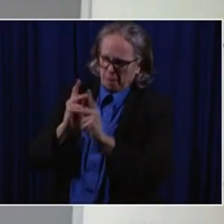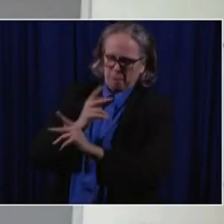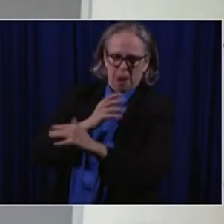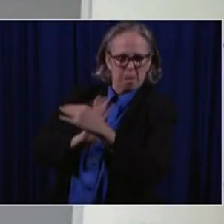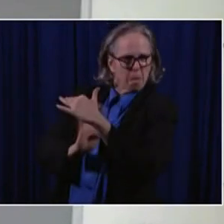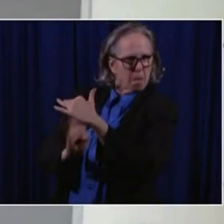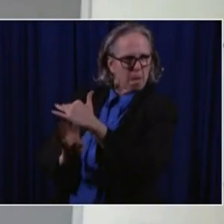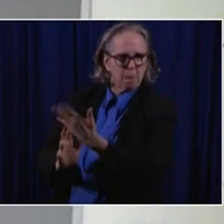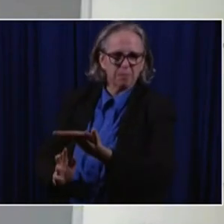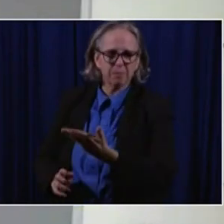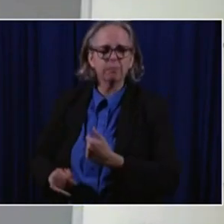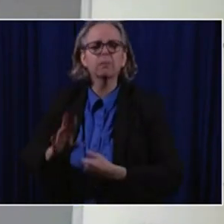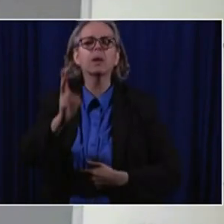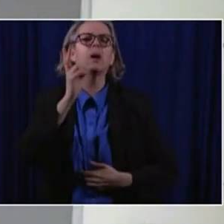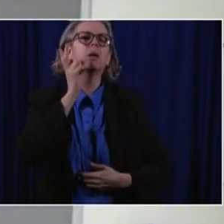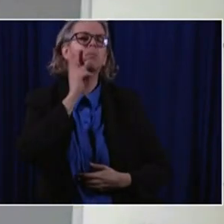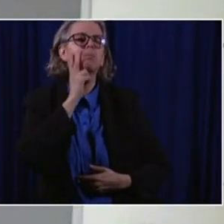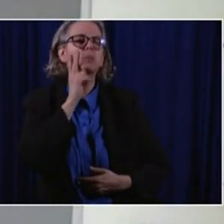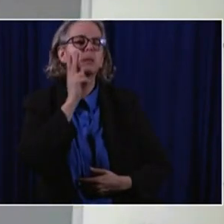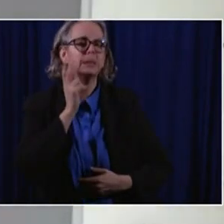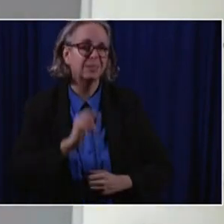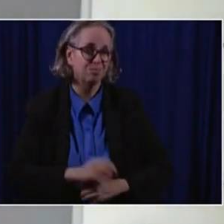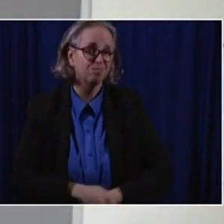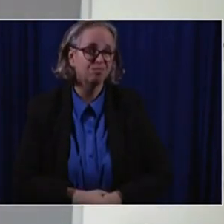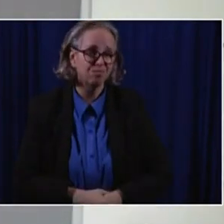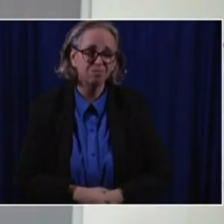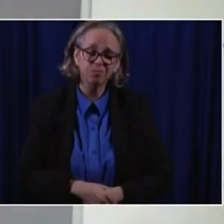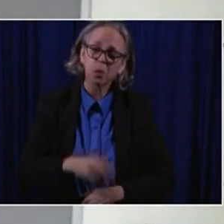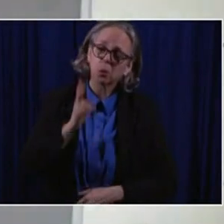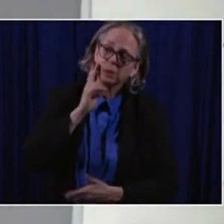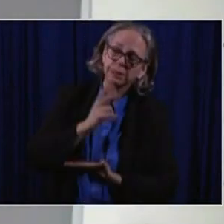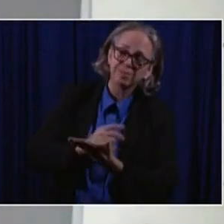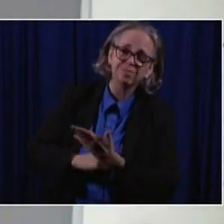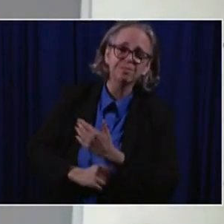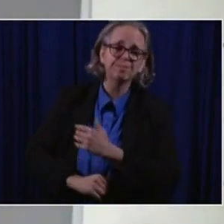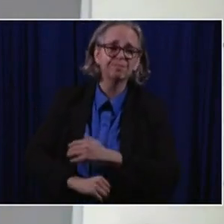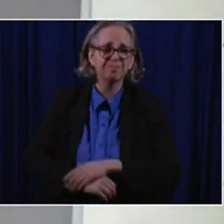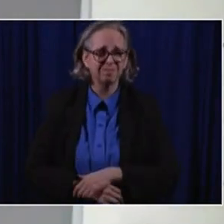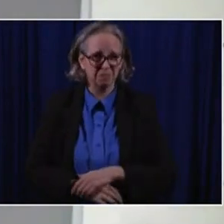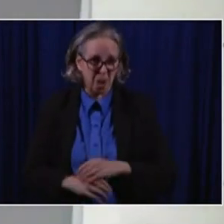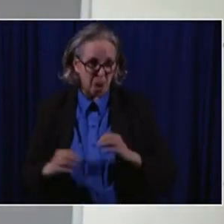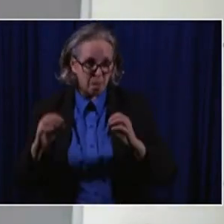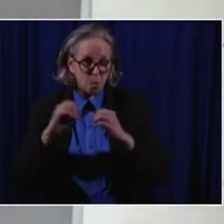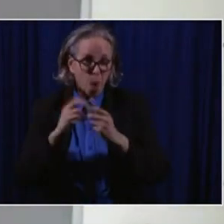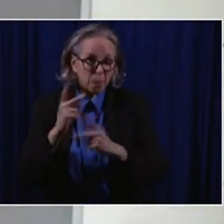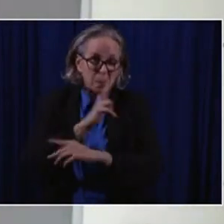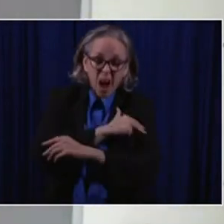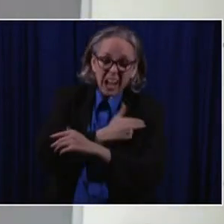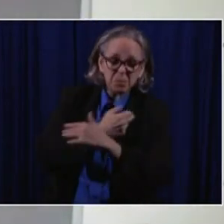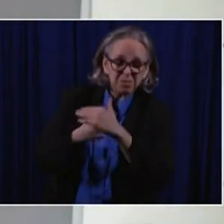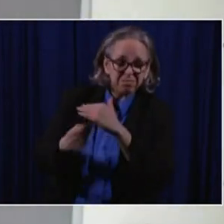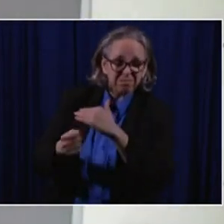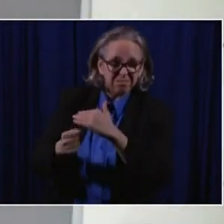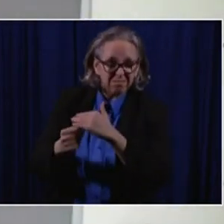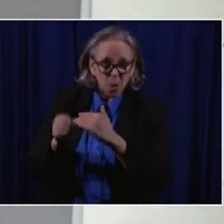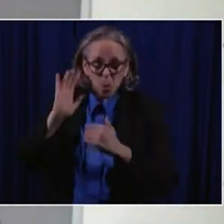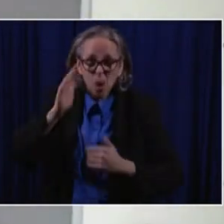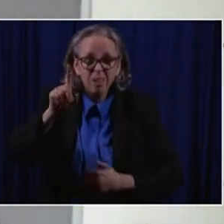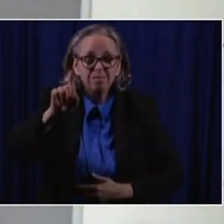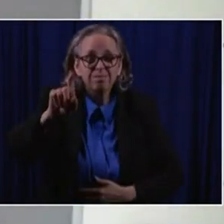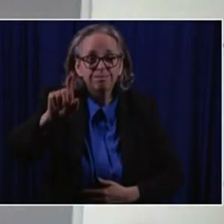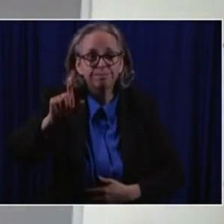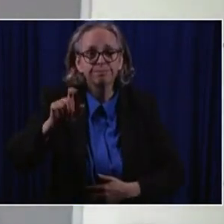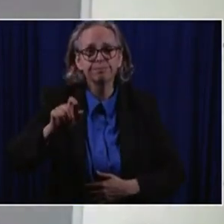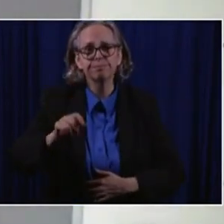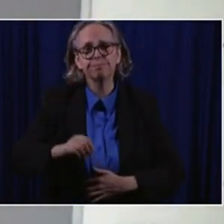the next coming weeks or days, um, with, uh, these COVID cases and how many critical people we're going to see in the